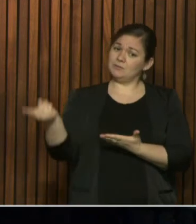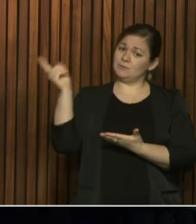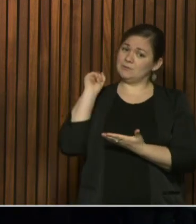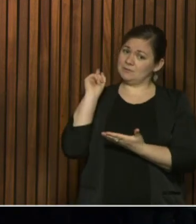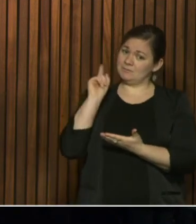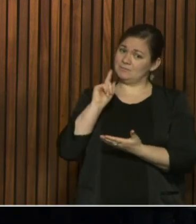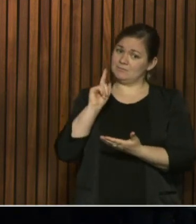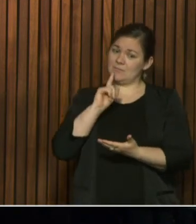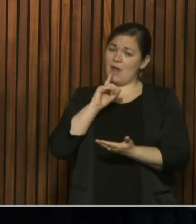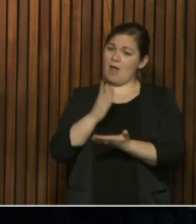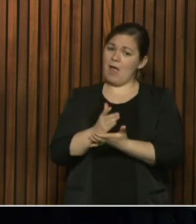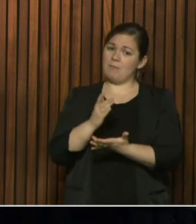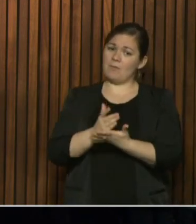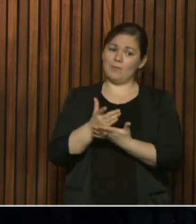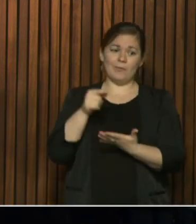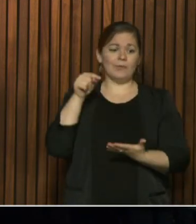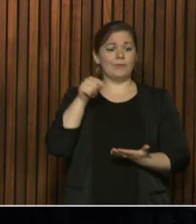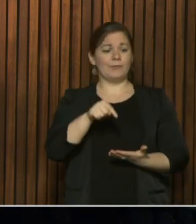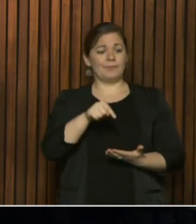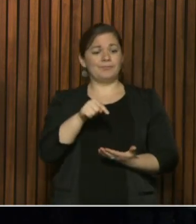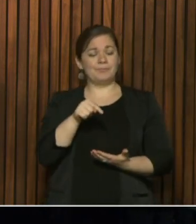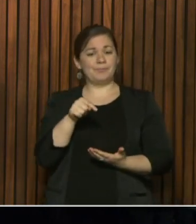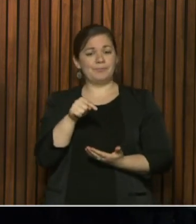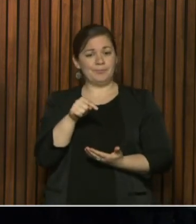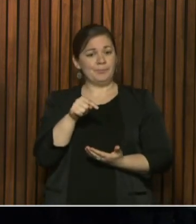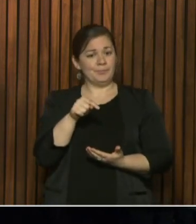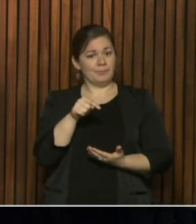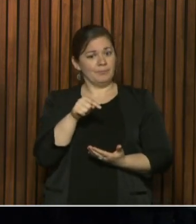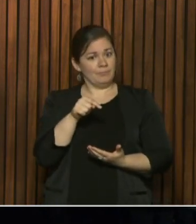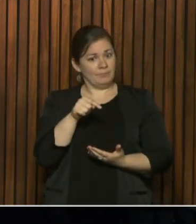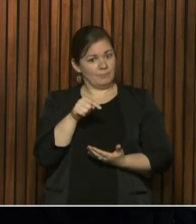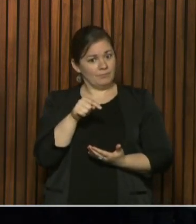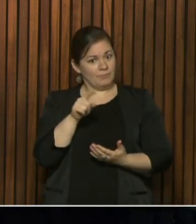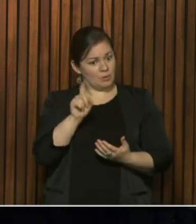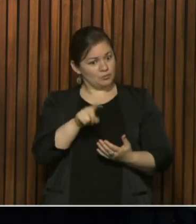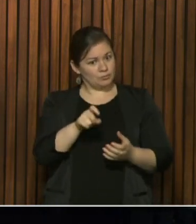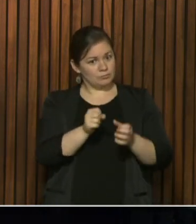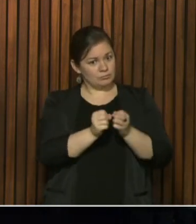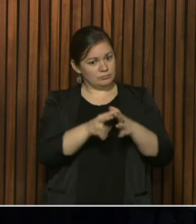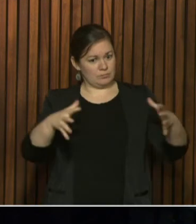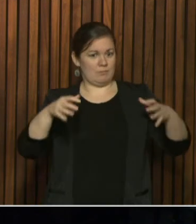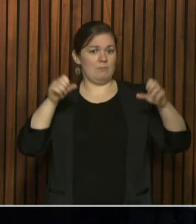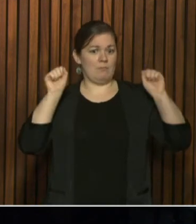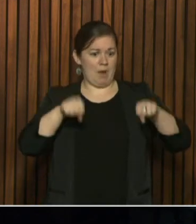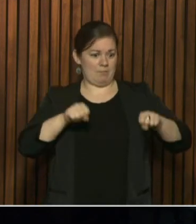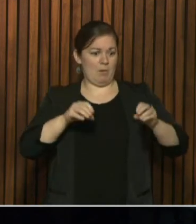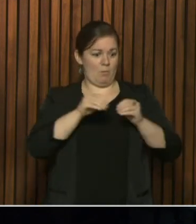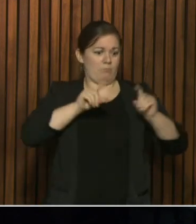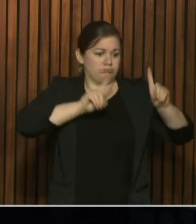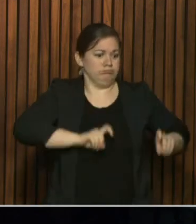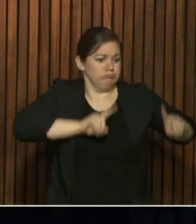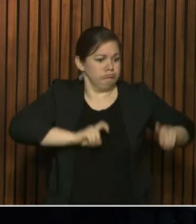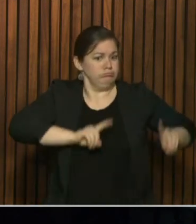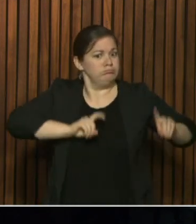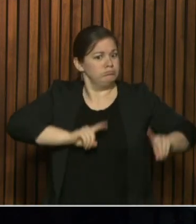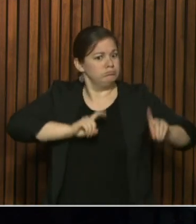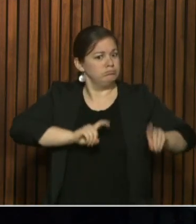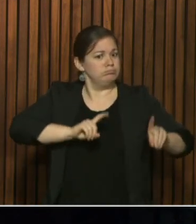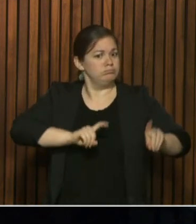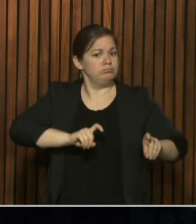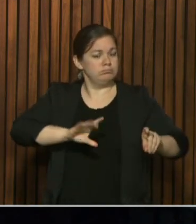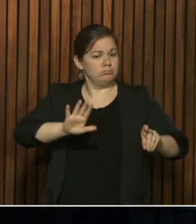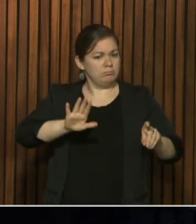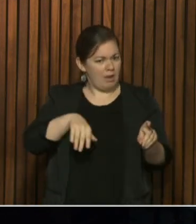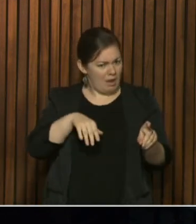how we have, we were going to have expanded capacity now in Ontario, and I assume that we do because